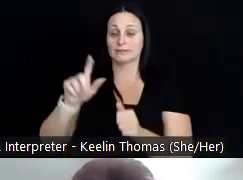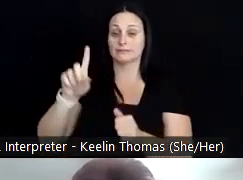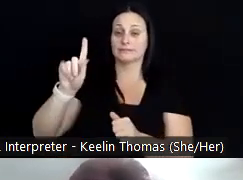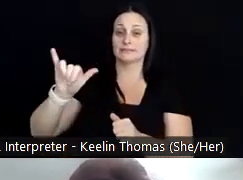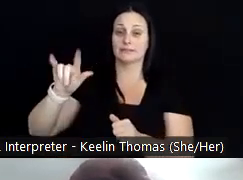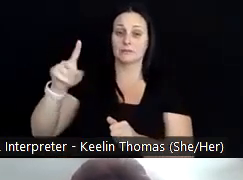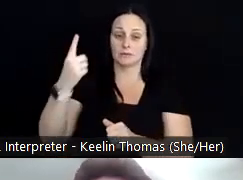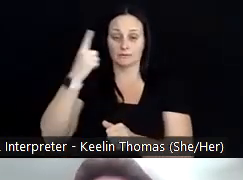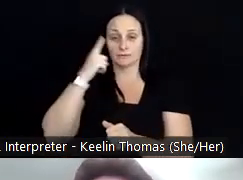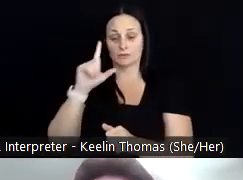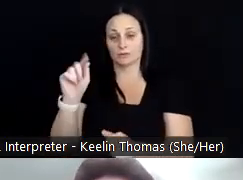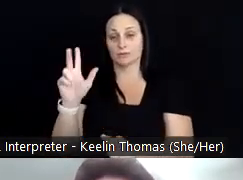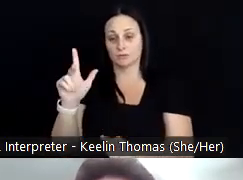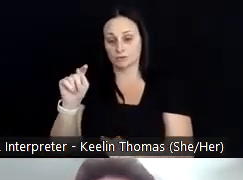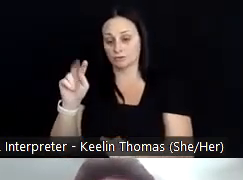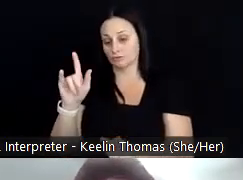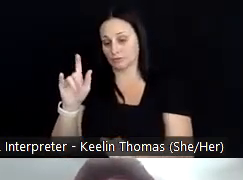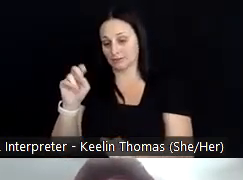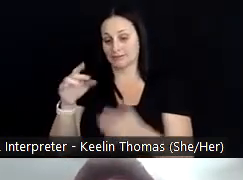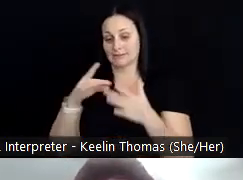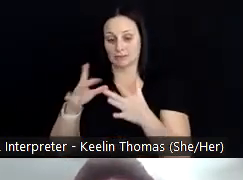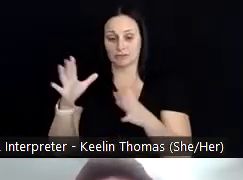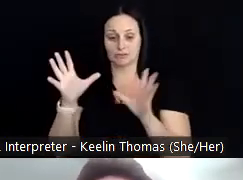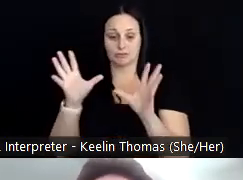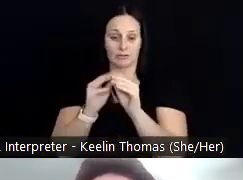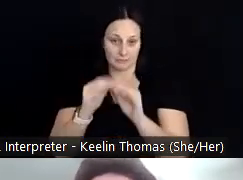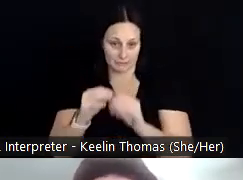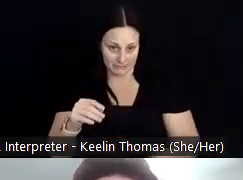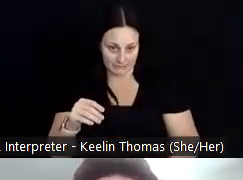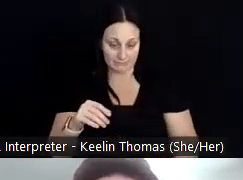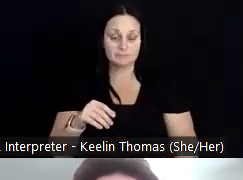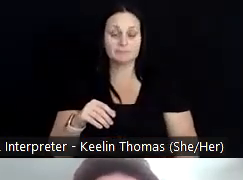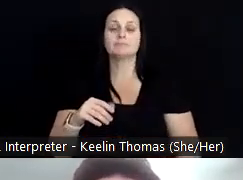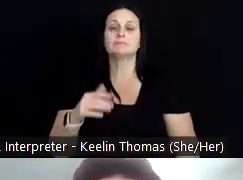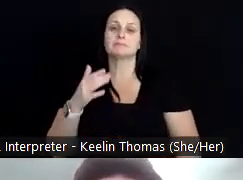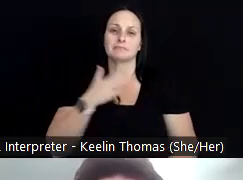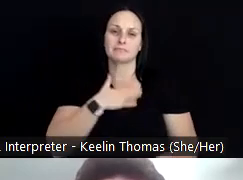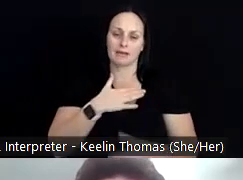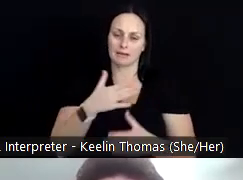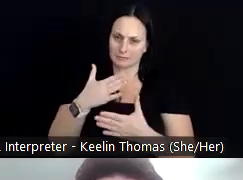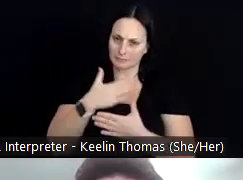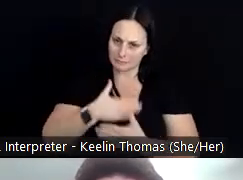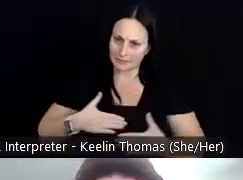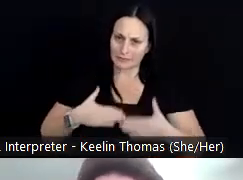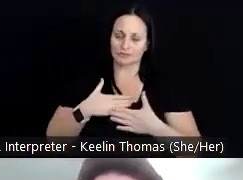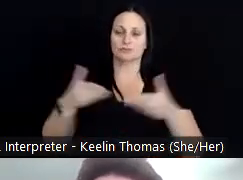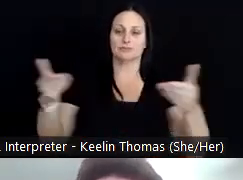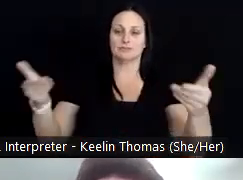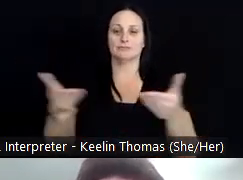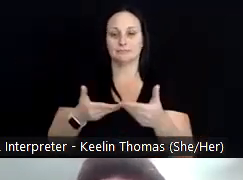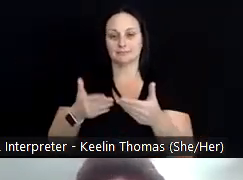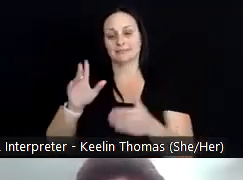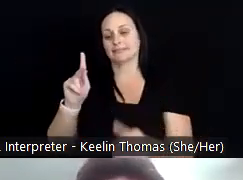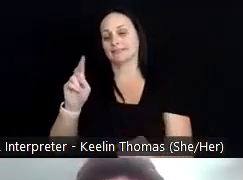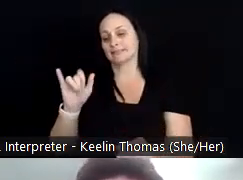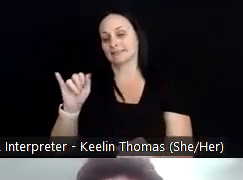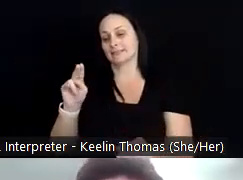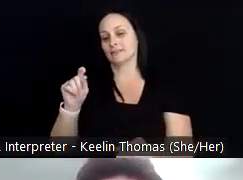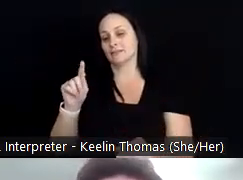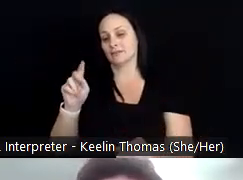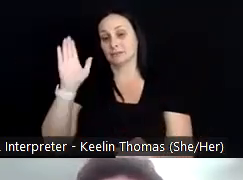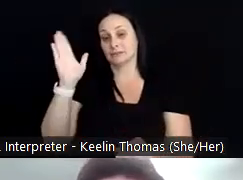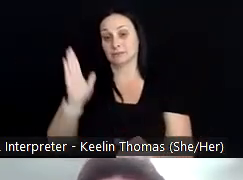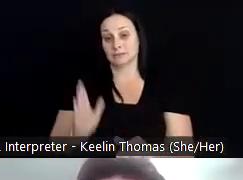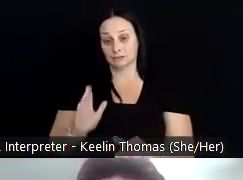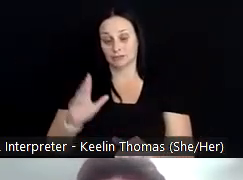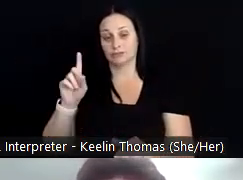of the 2023 Triton Leaders Conference. It is my great pleasure to introduce our keynote speaker this morning,